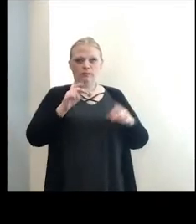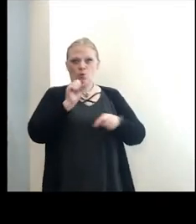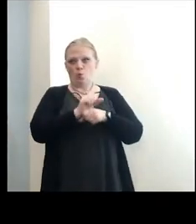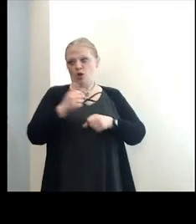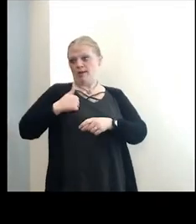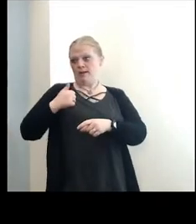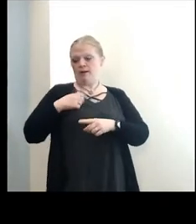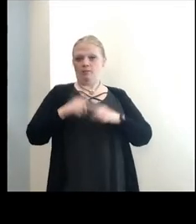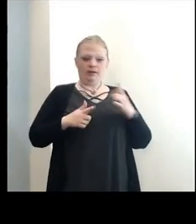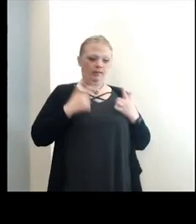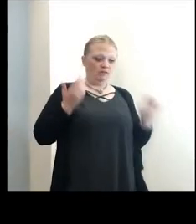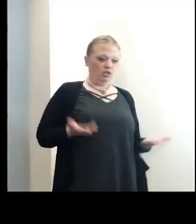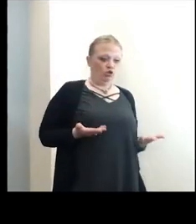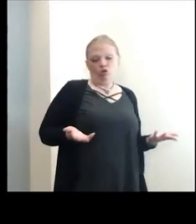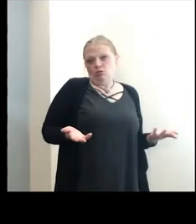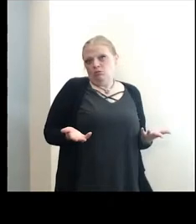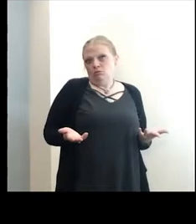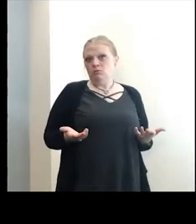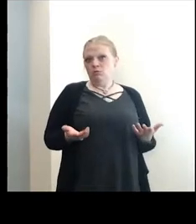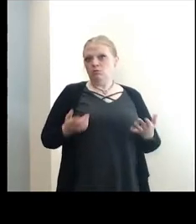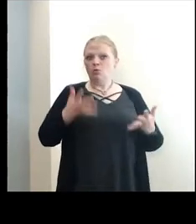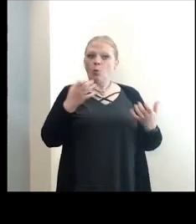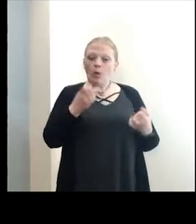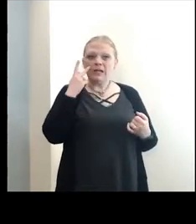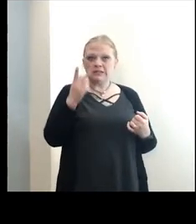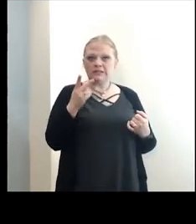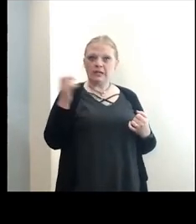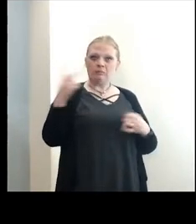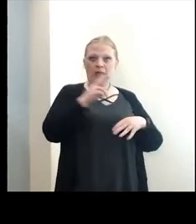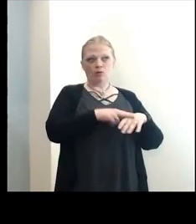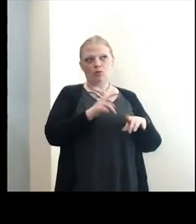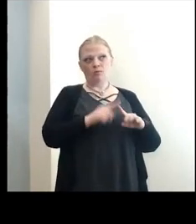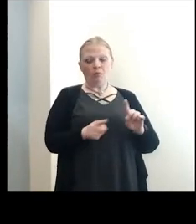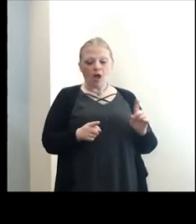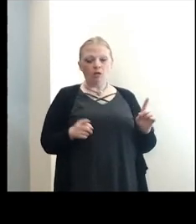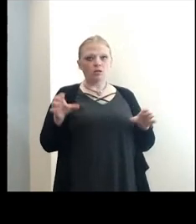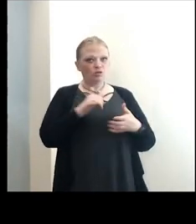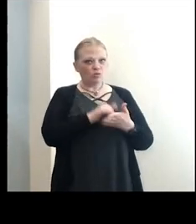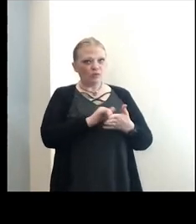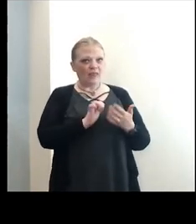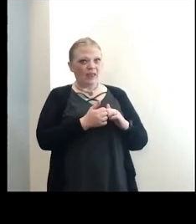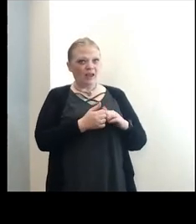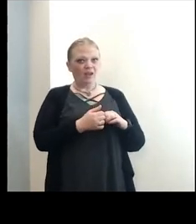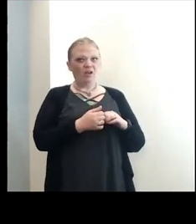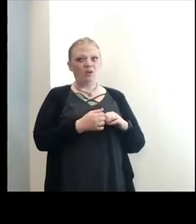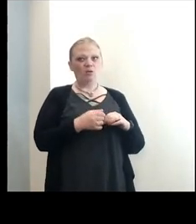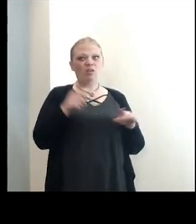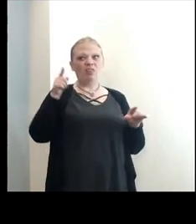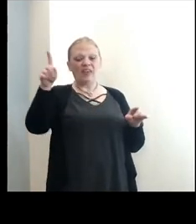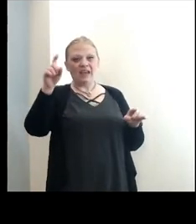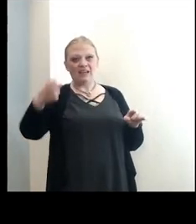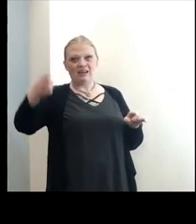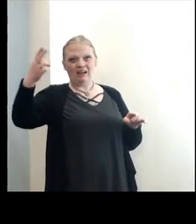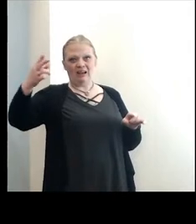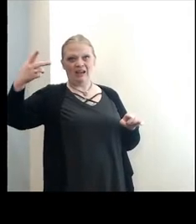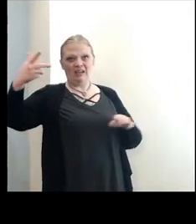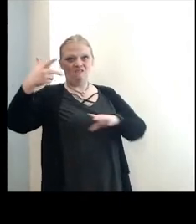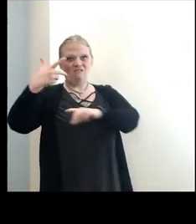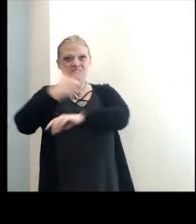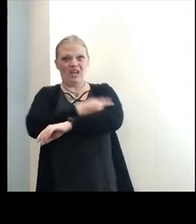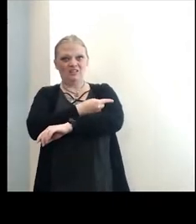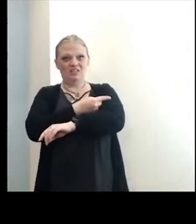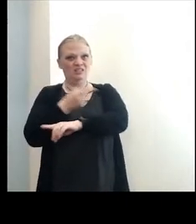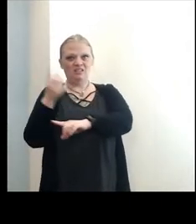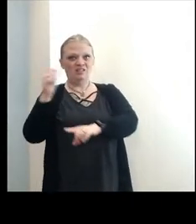in Canada but live in the States. So we want to see it restored to normal but to do that they have to have high vaccination rates and right now they don't.